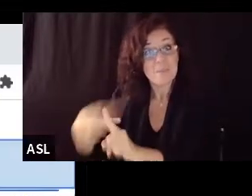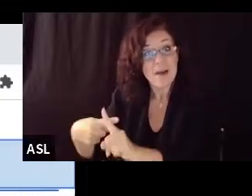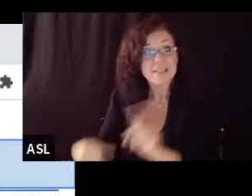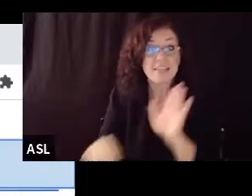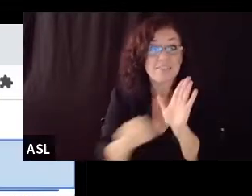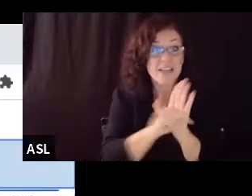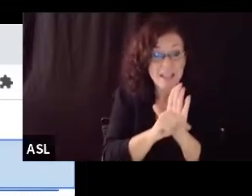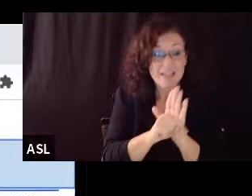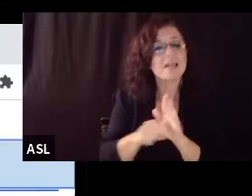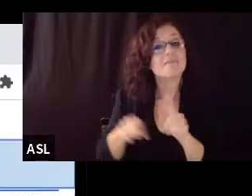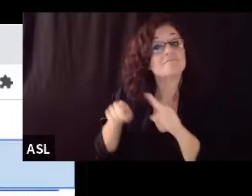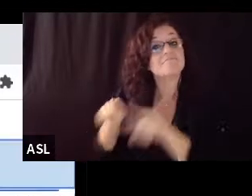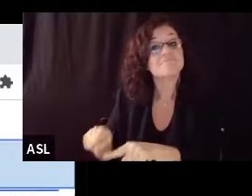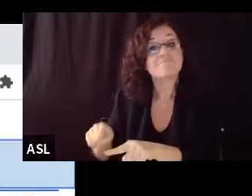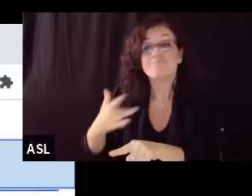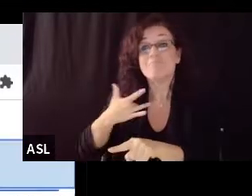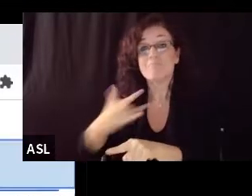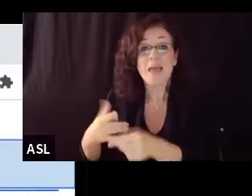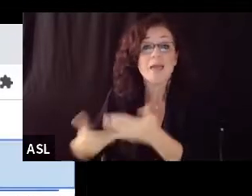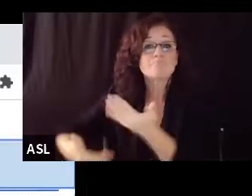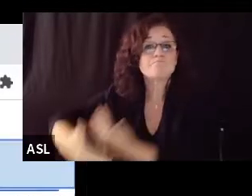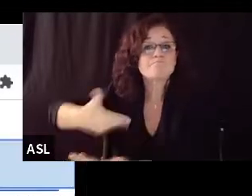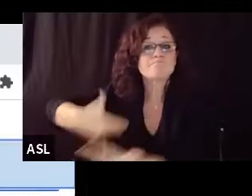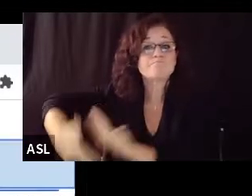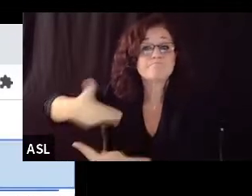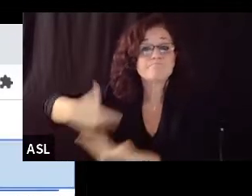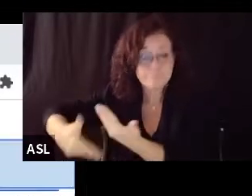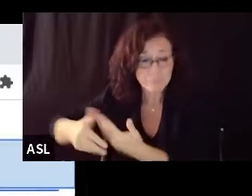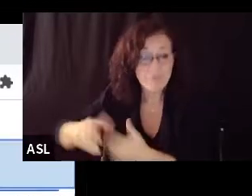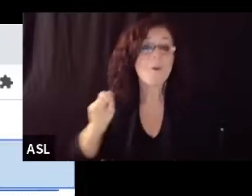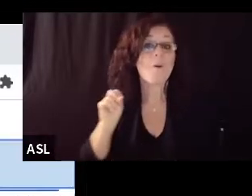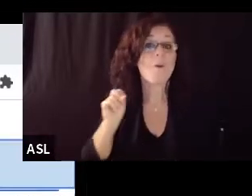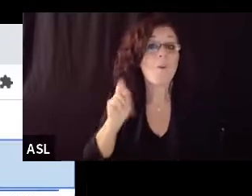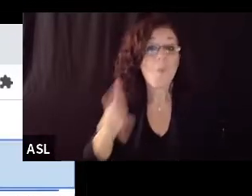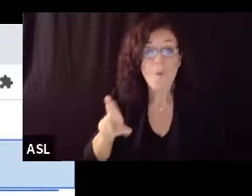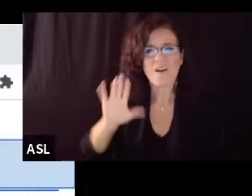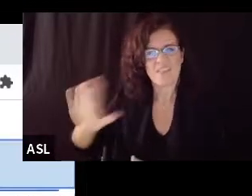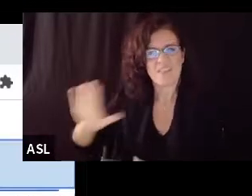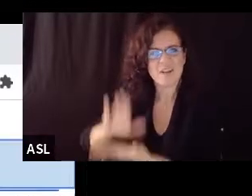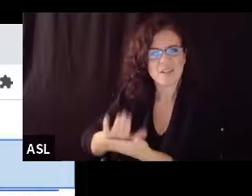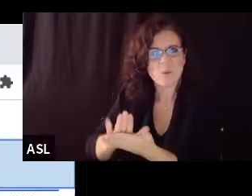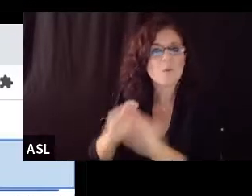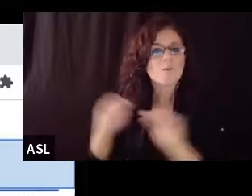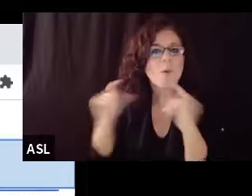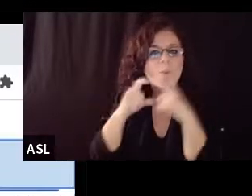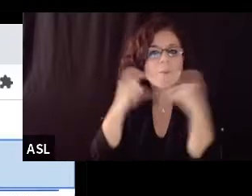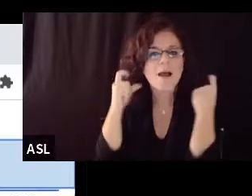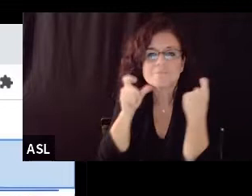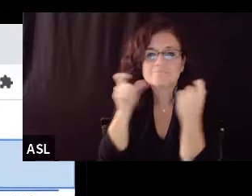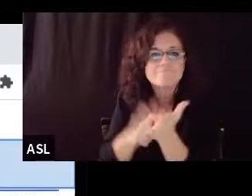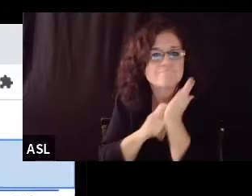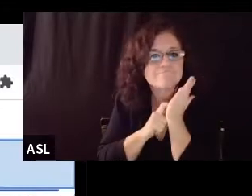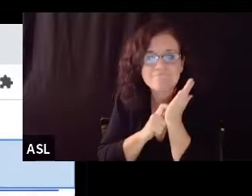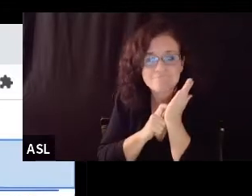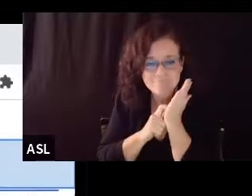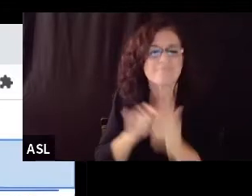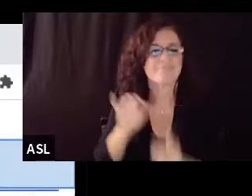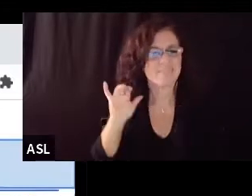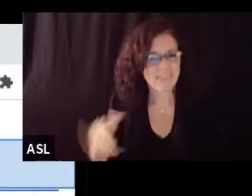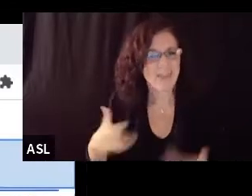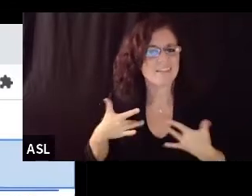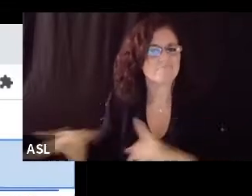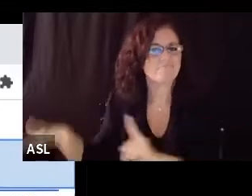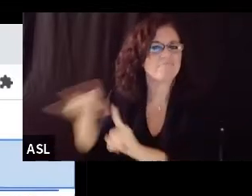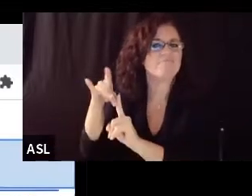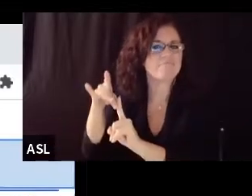or if they were in a school that did not require masks that was a big factor so we are learning from the science